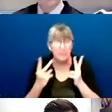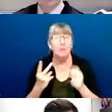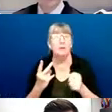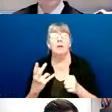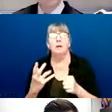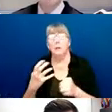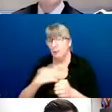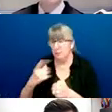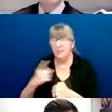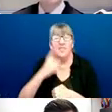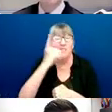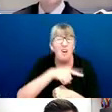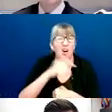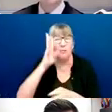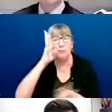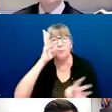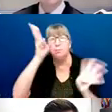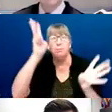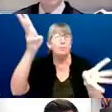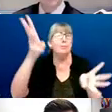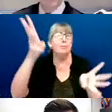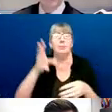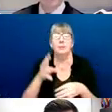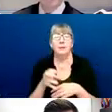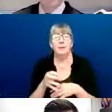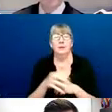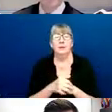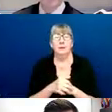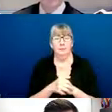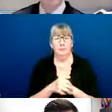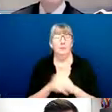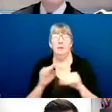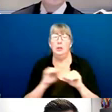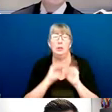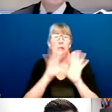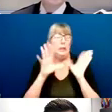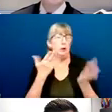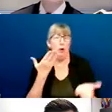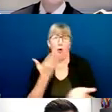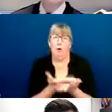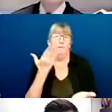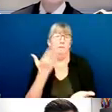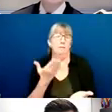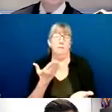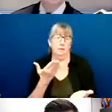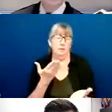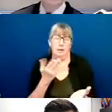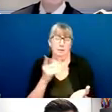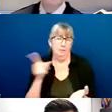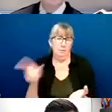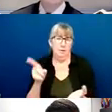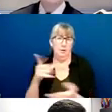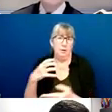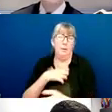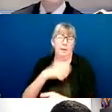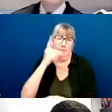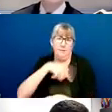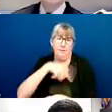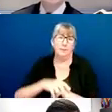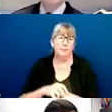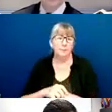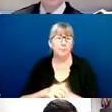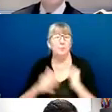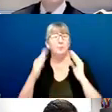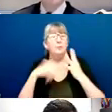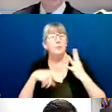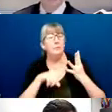not factual based on clear and convincing evidence. Lastly, the finding of exonerated. Exonerated